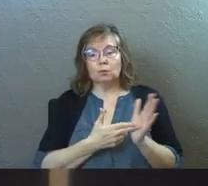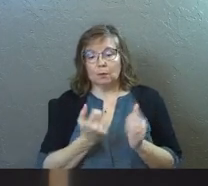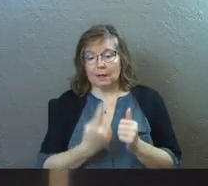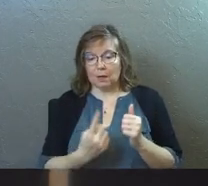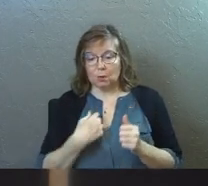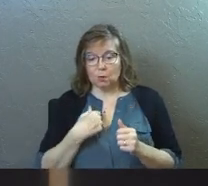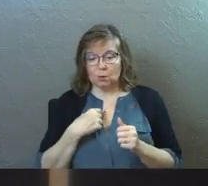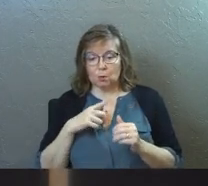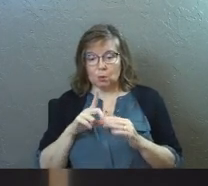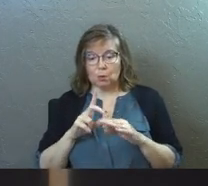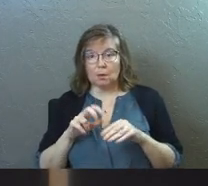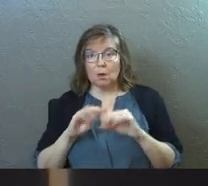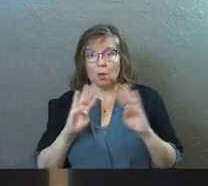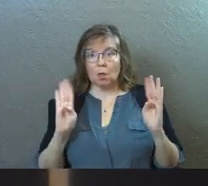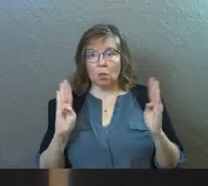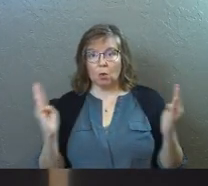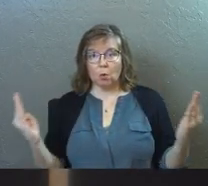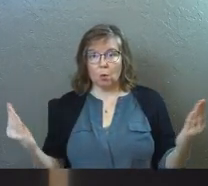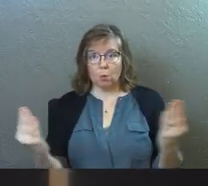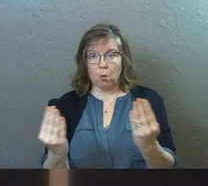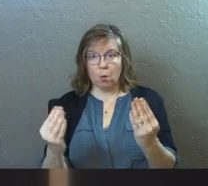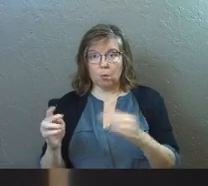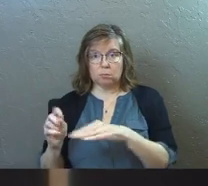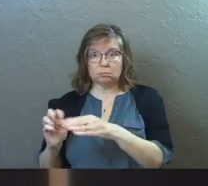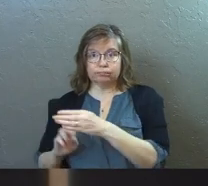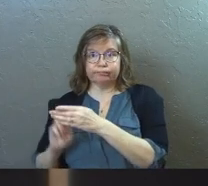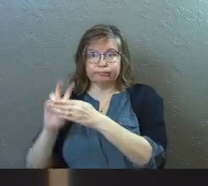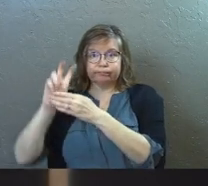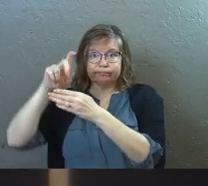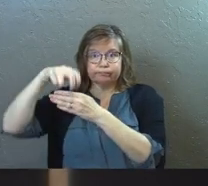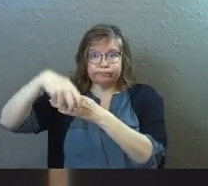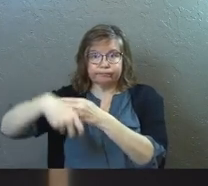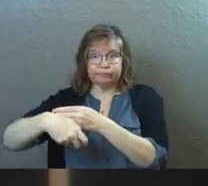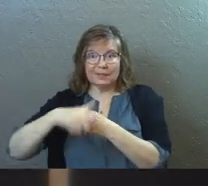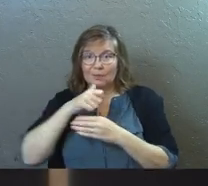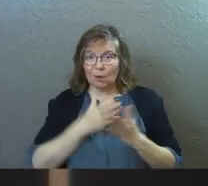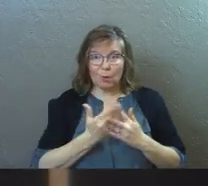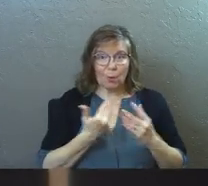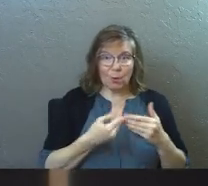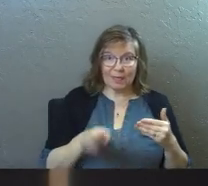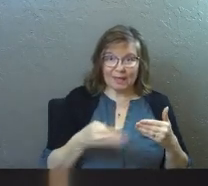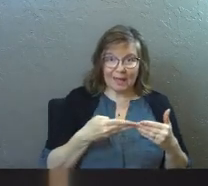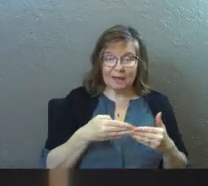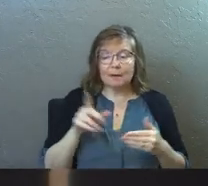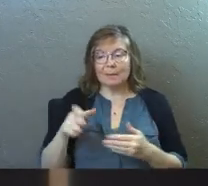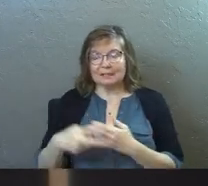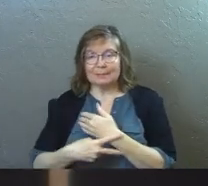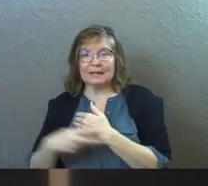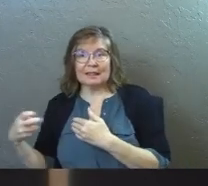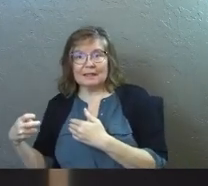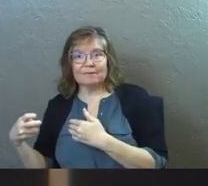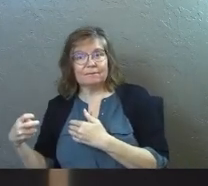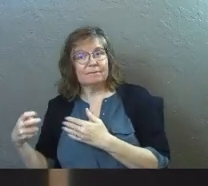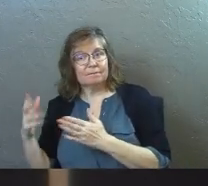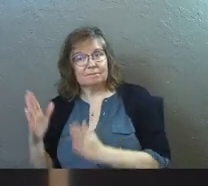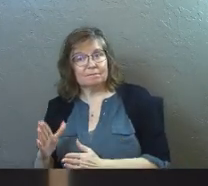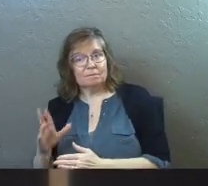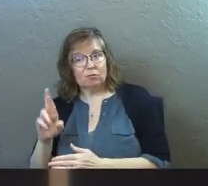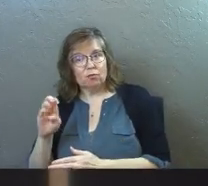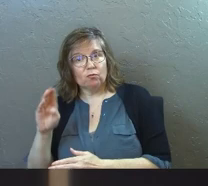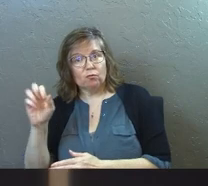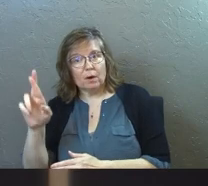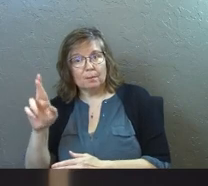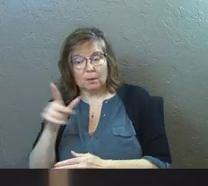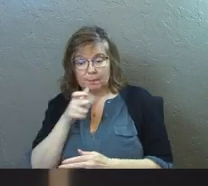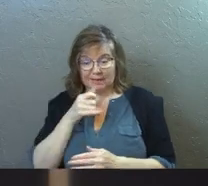anyone who sneaks over the wall of the sheepfold, rather than going through the gate, must surely be a thief and a robber. But the